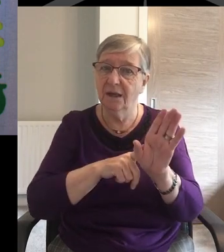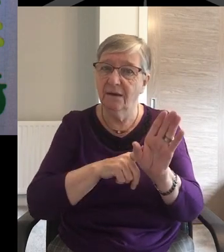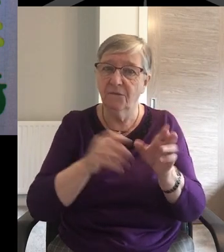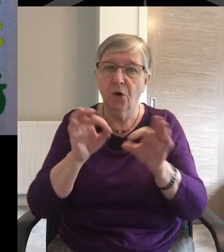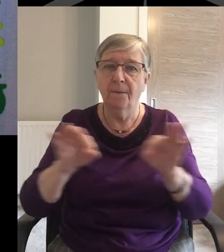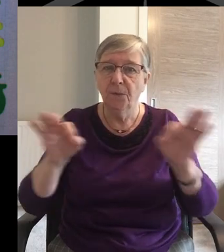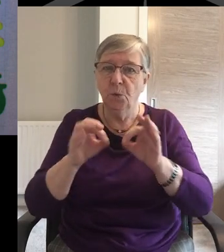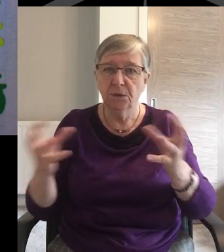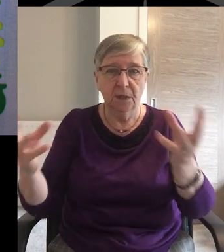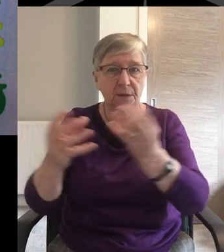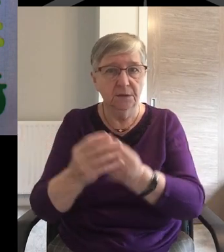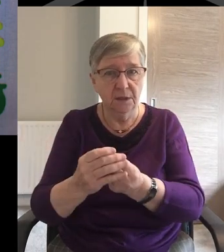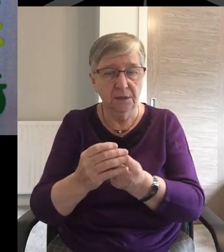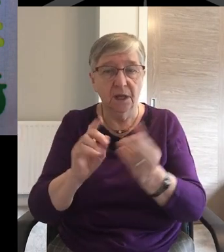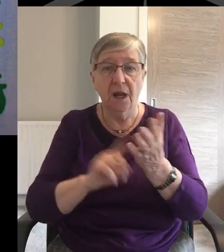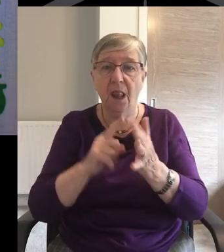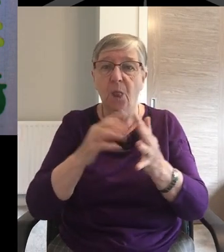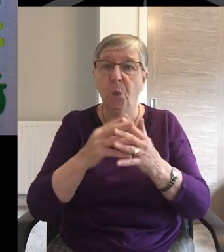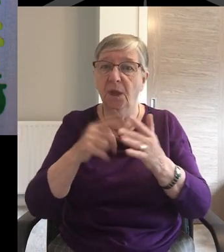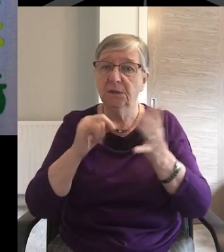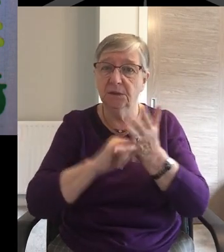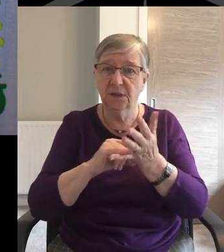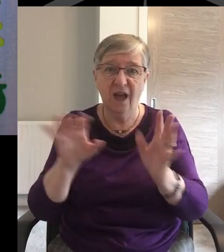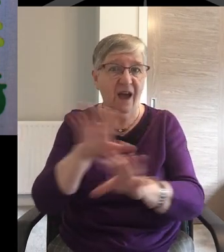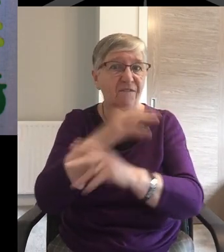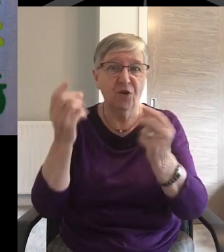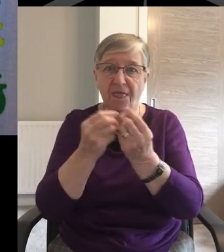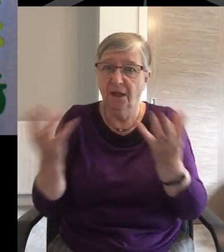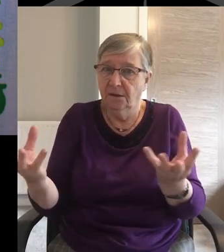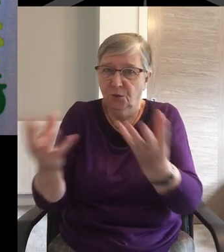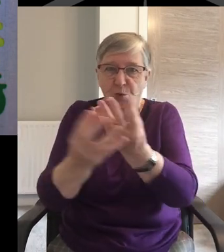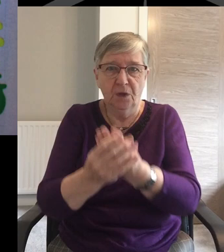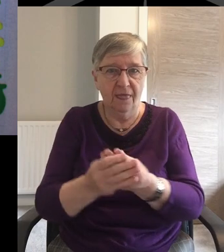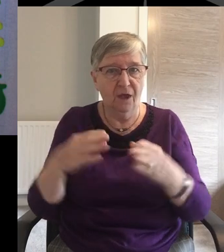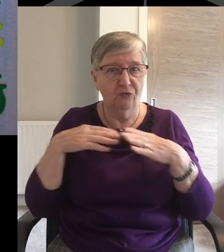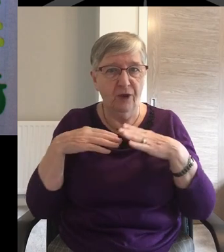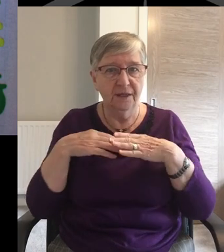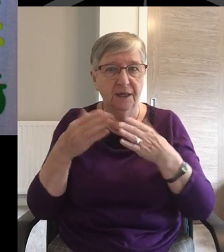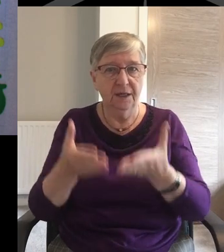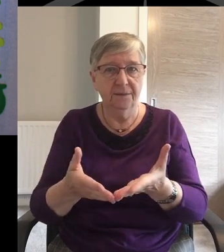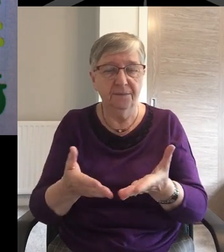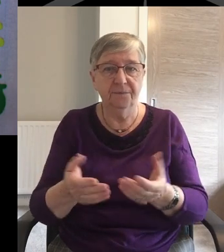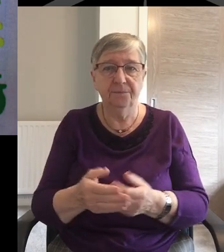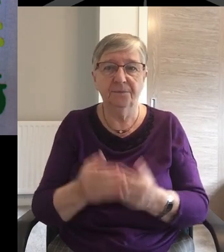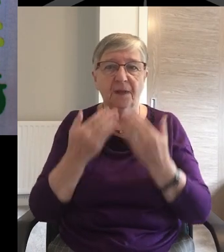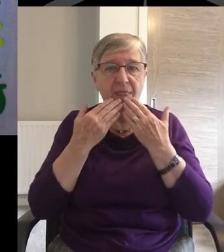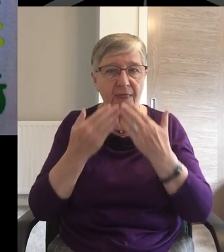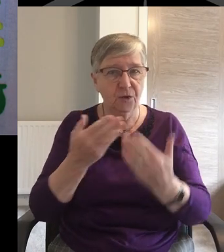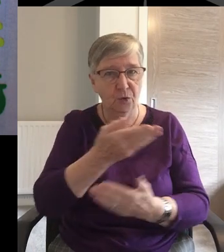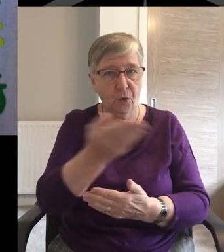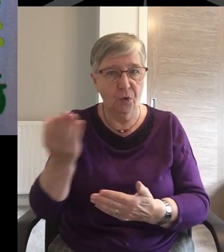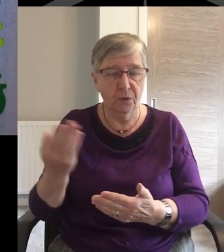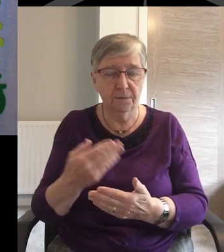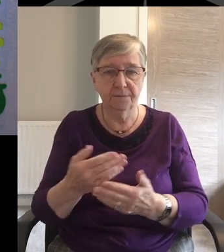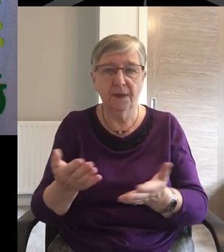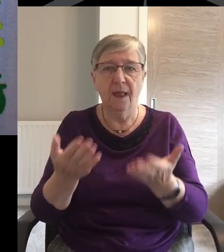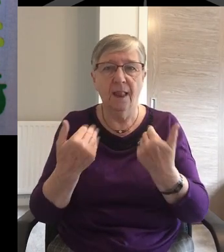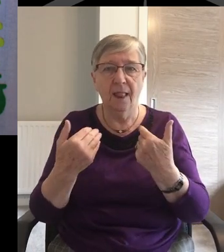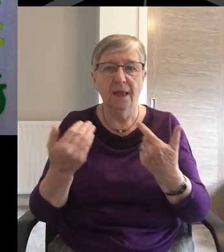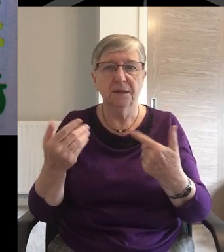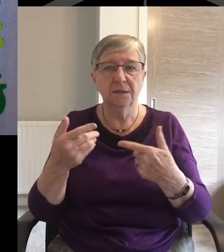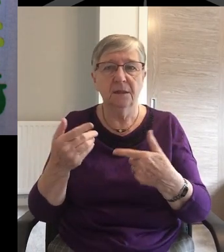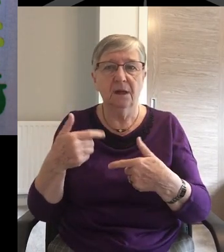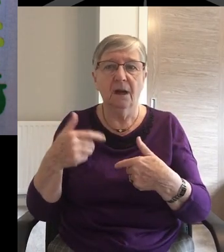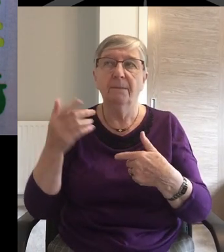and Lewis Hunter who puts the whole thing together. So thank you all. Let's come to God in prayer, let us